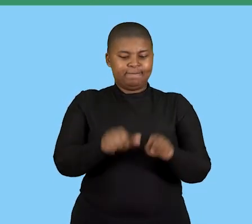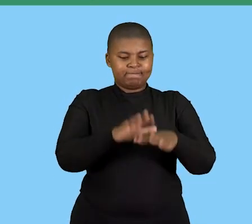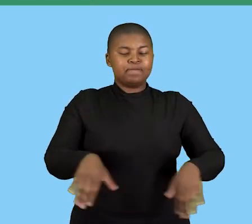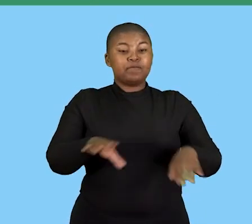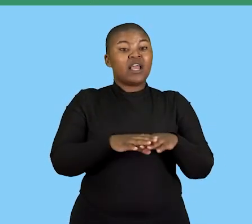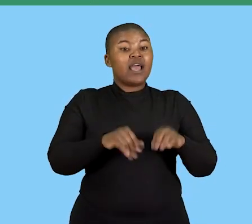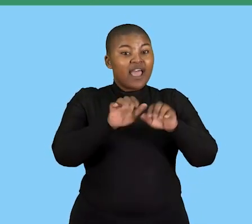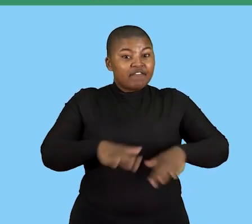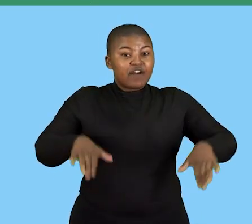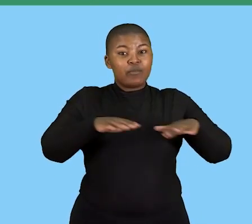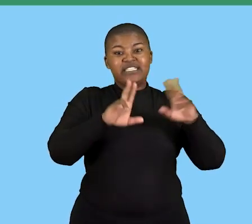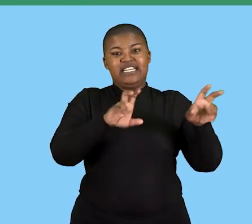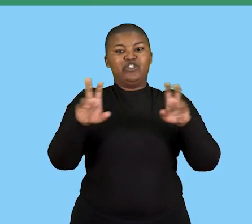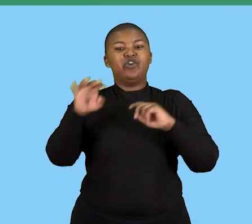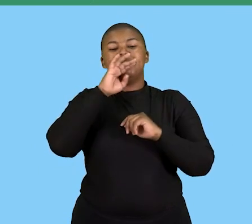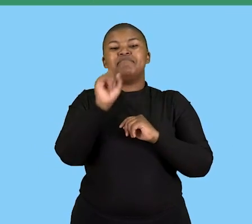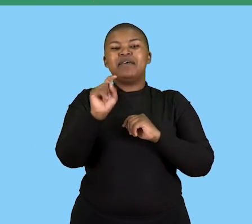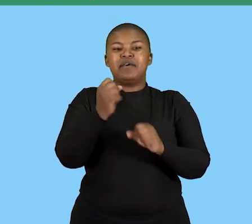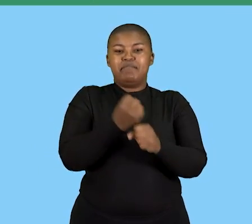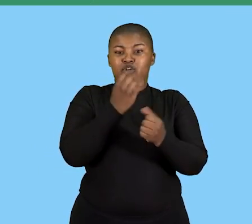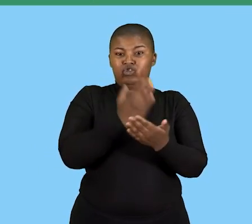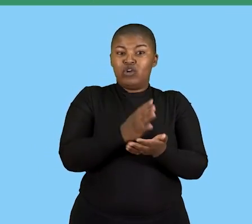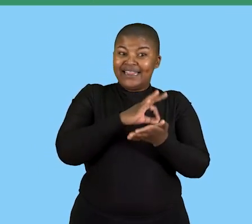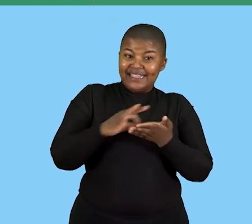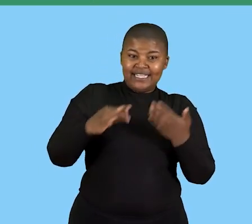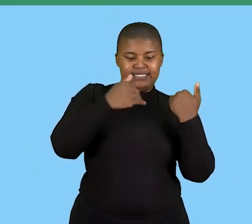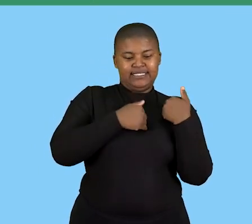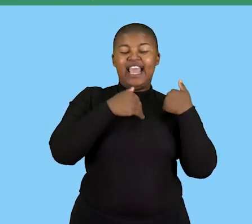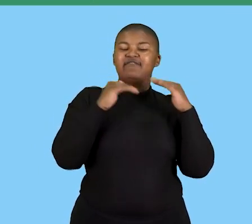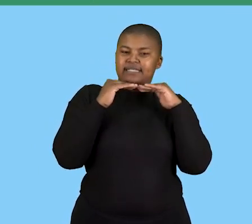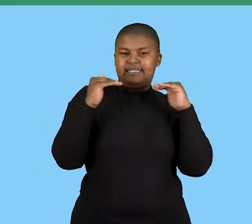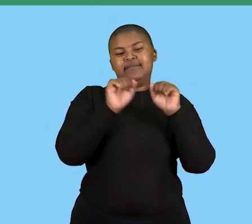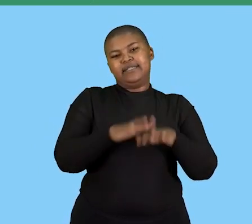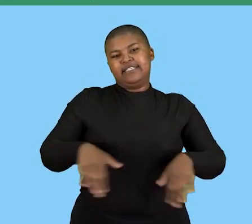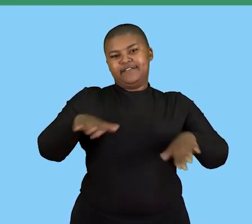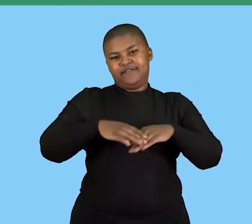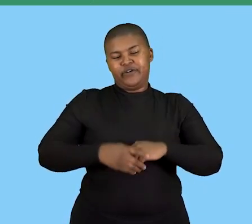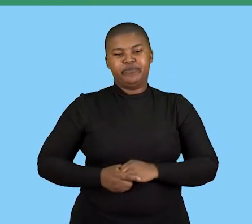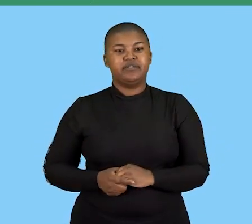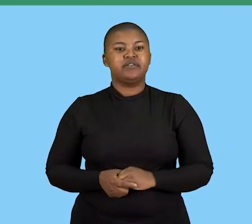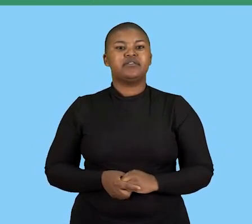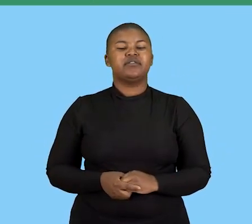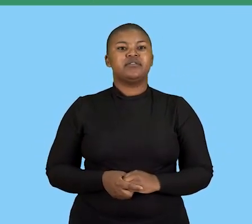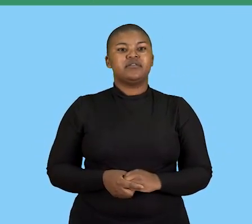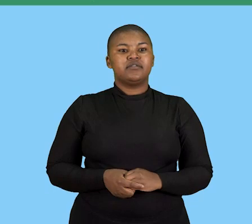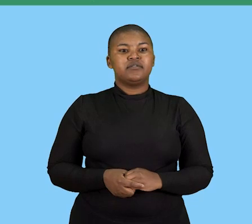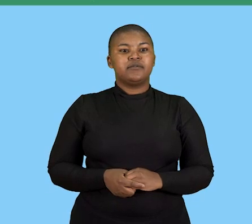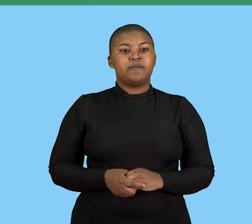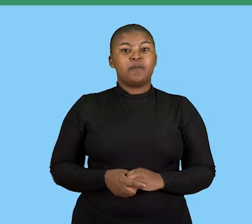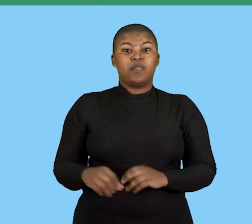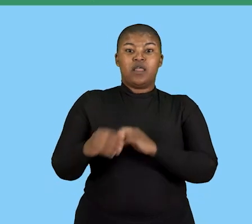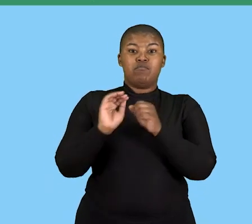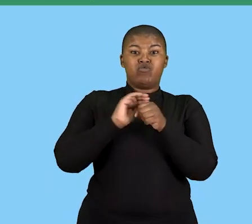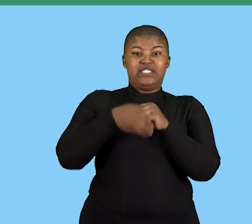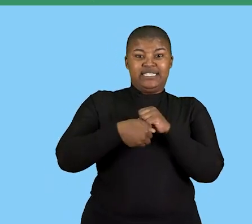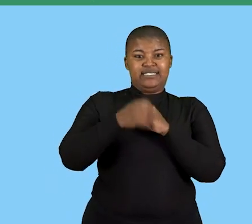environmental issues, which refers to preserving a clean and a safe, sustainable environment. Then, we have